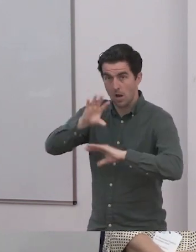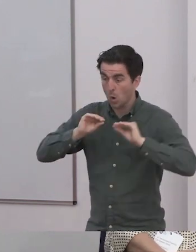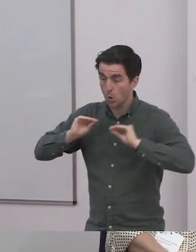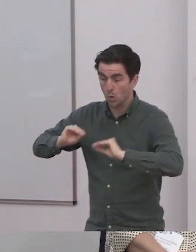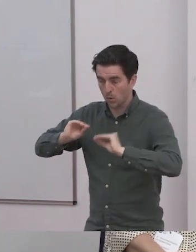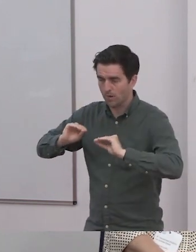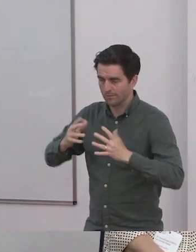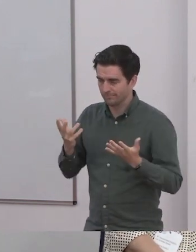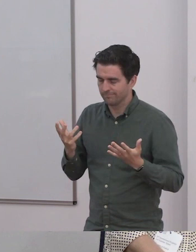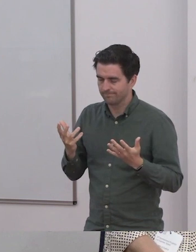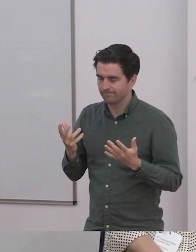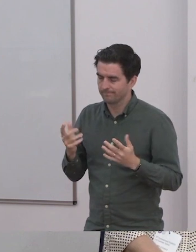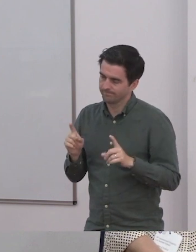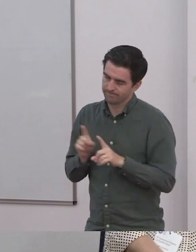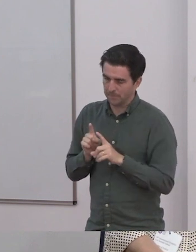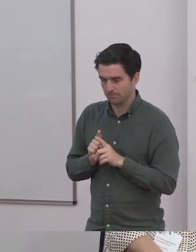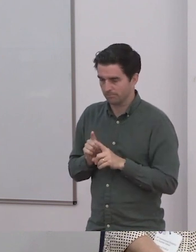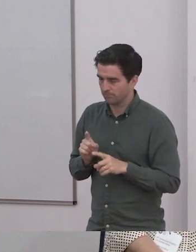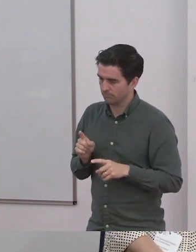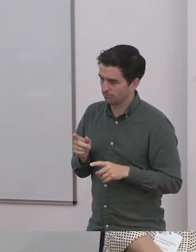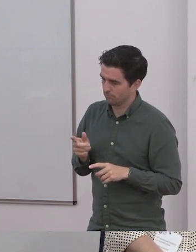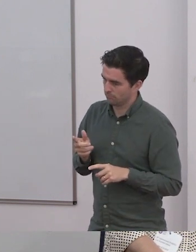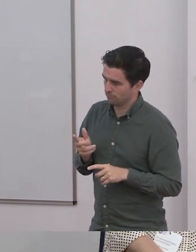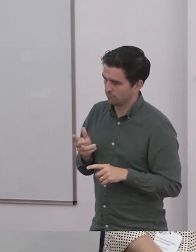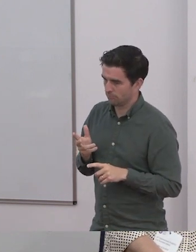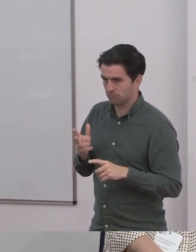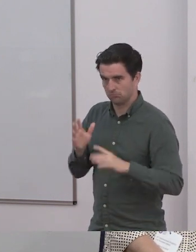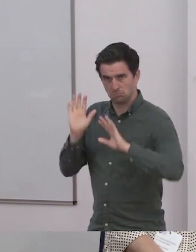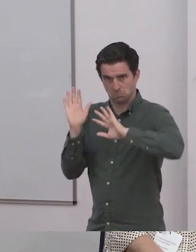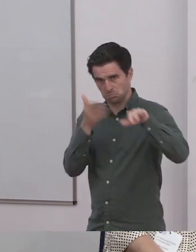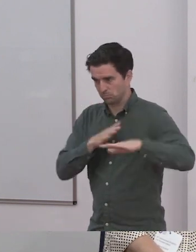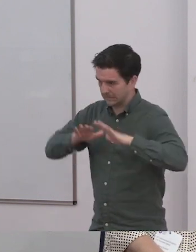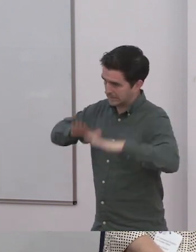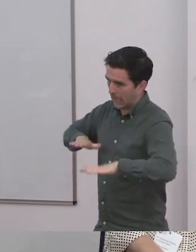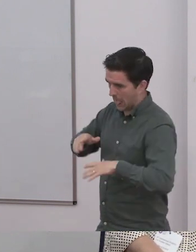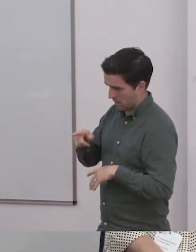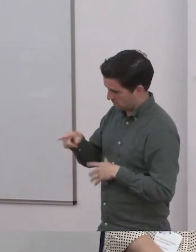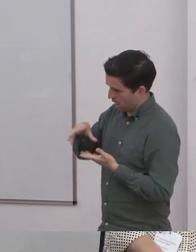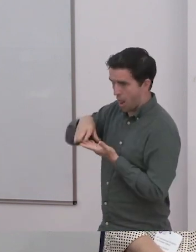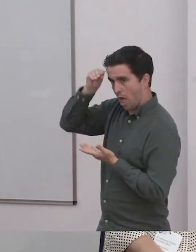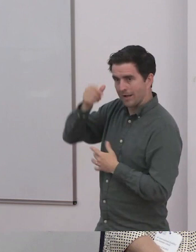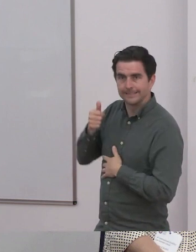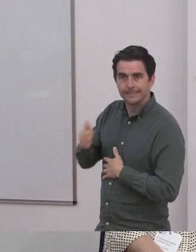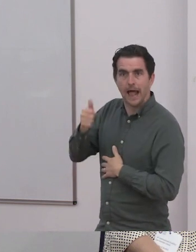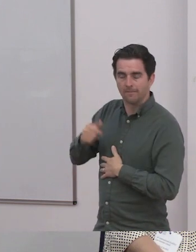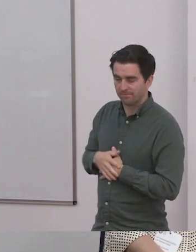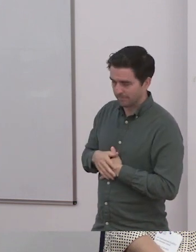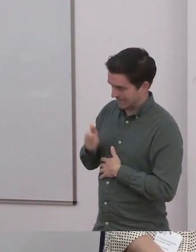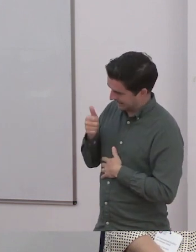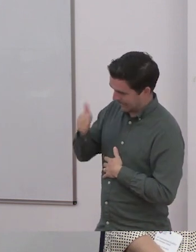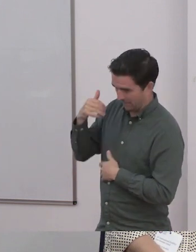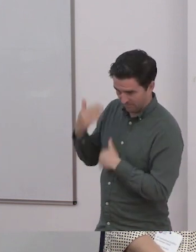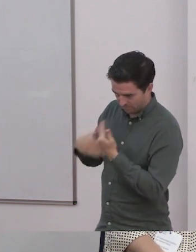It's instead of having a structured education with these like lessons and such. Instead, I've just sort of like